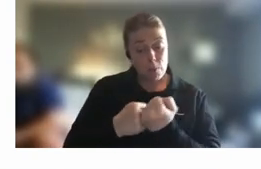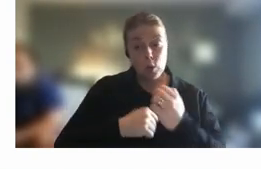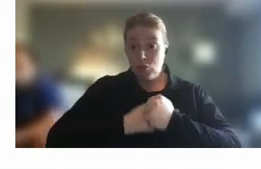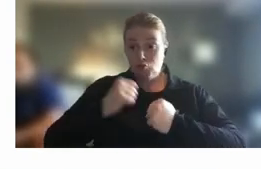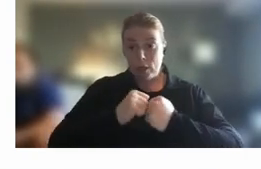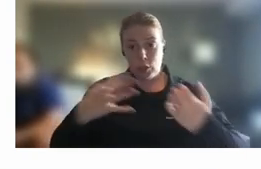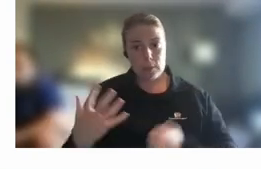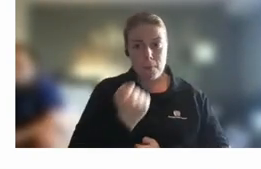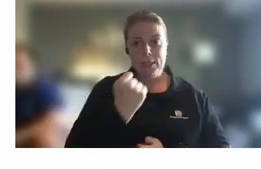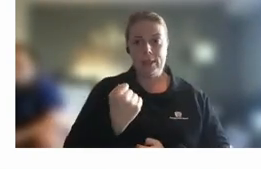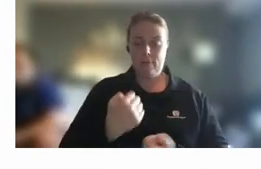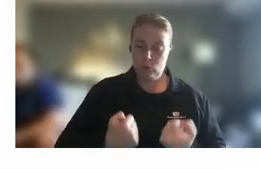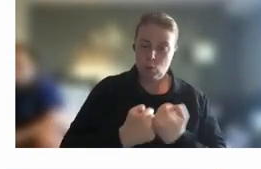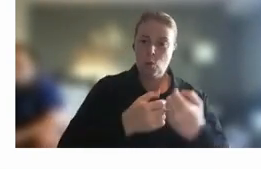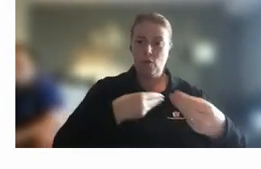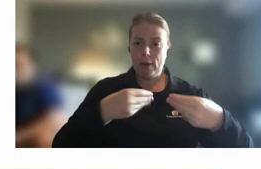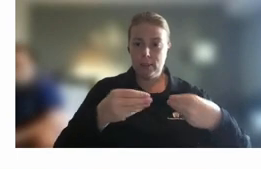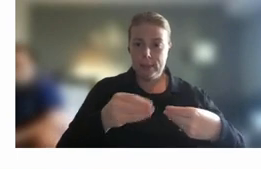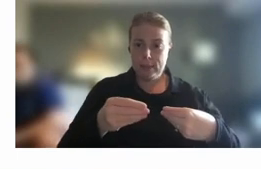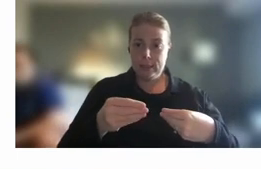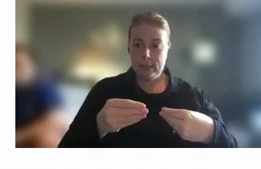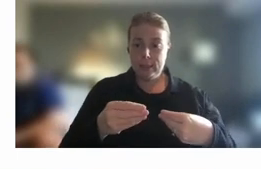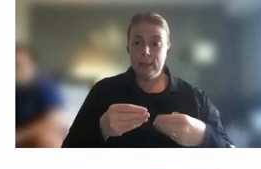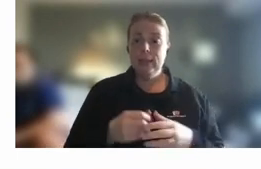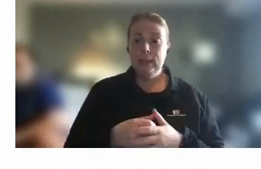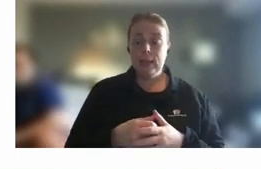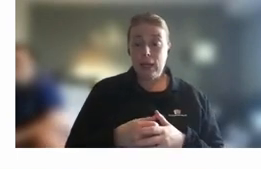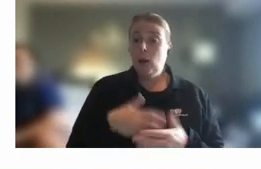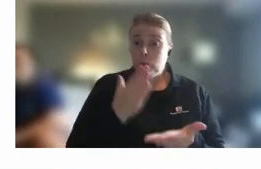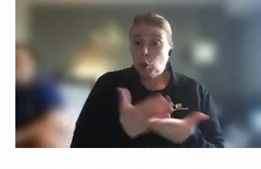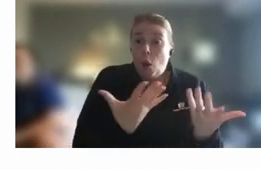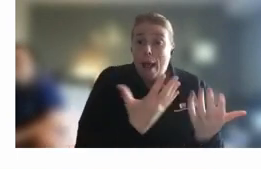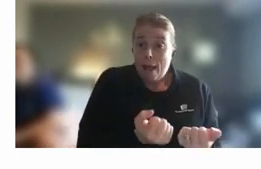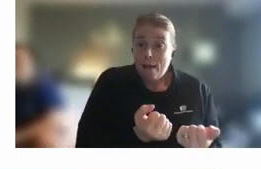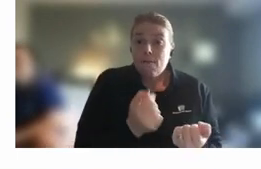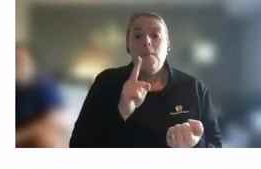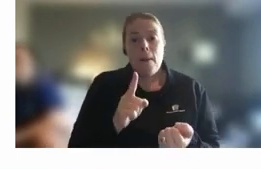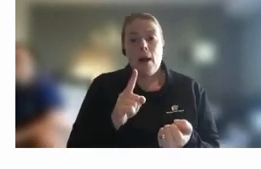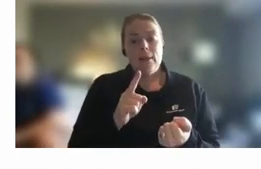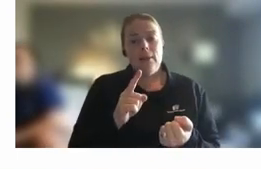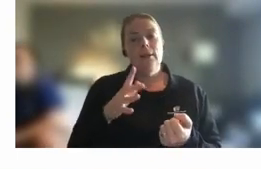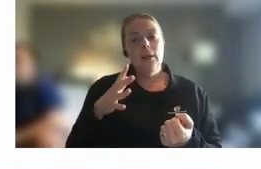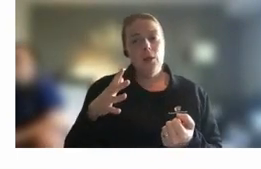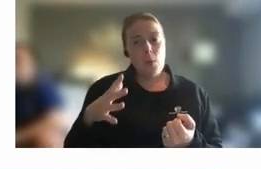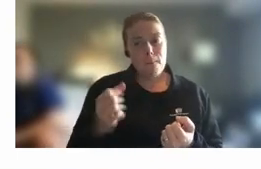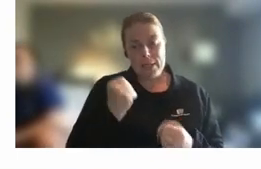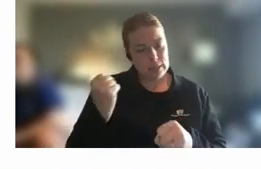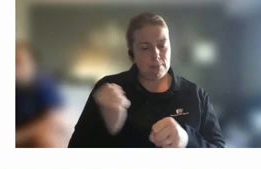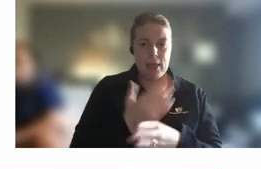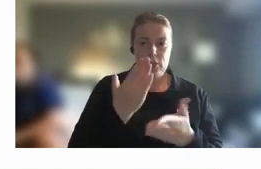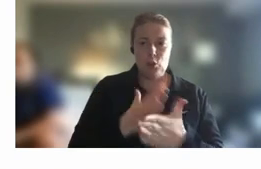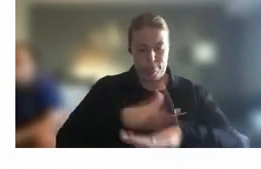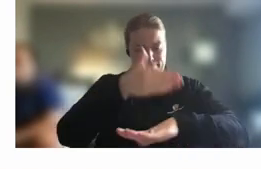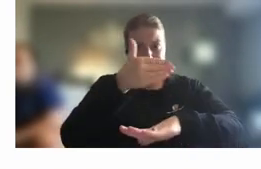support this flexibility as well not to say that it doesn't exist but it can happen and it requires active oversight thanks absolutely